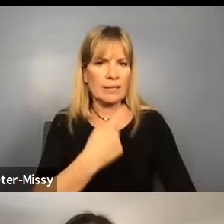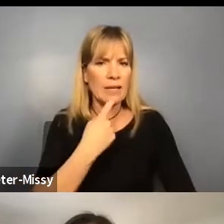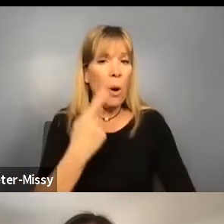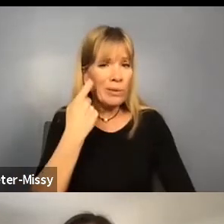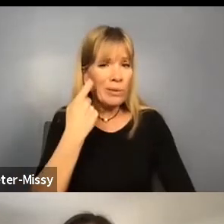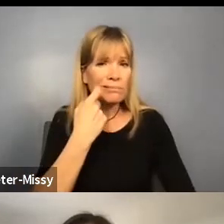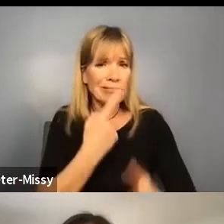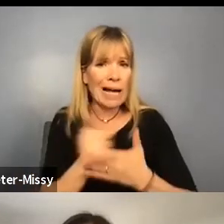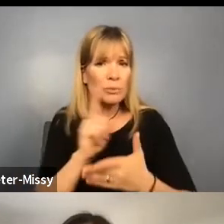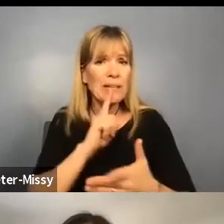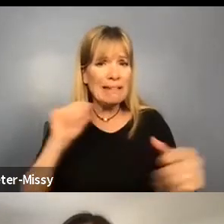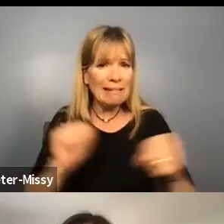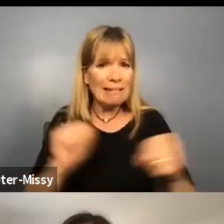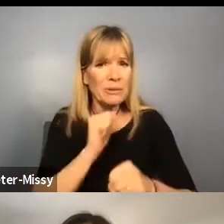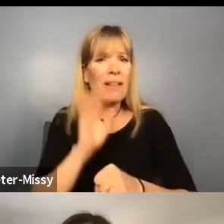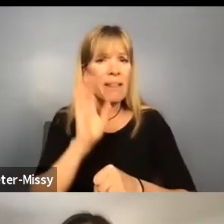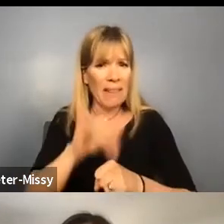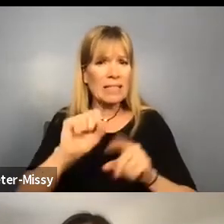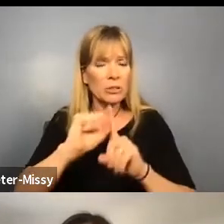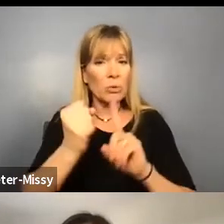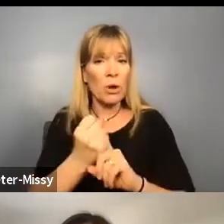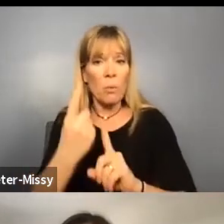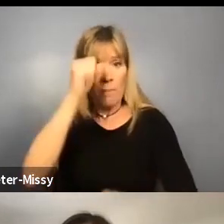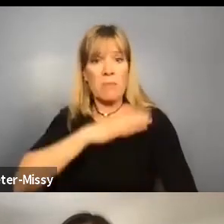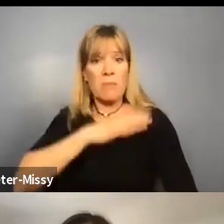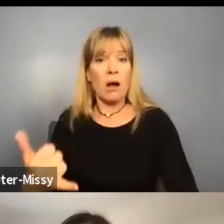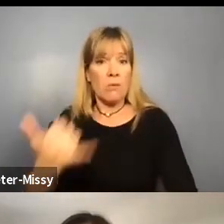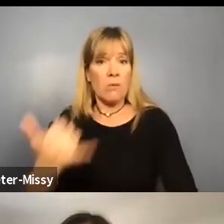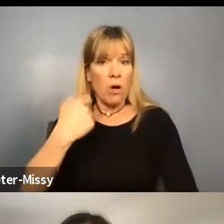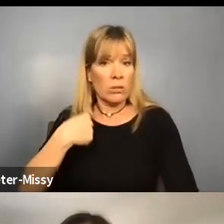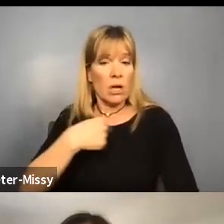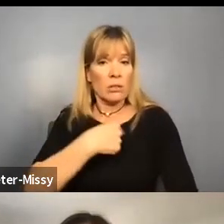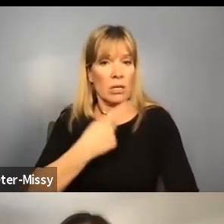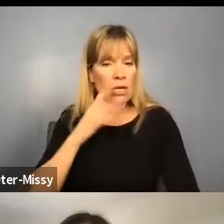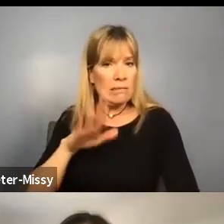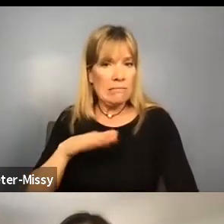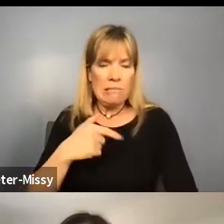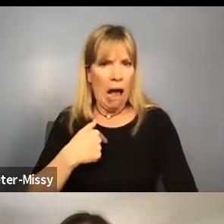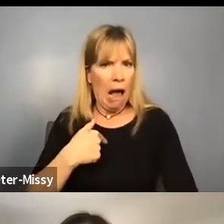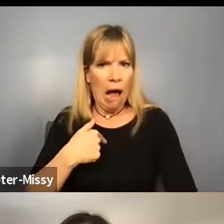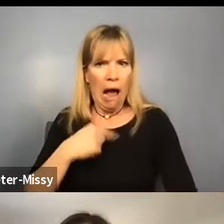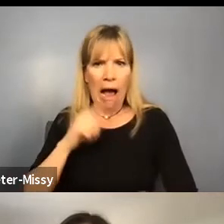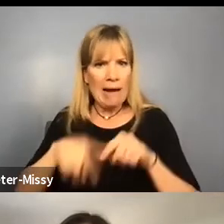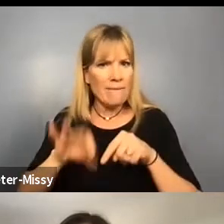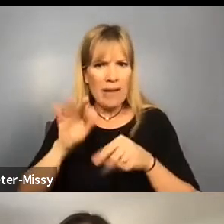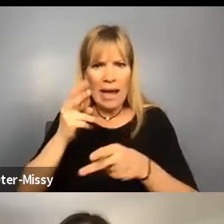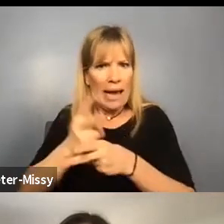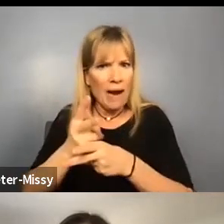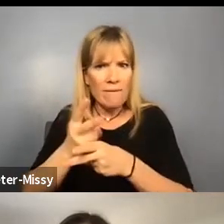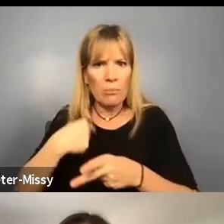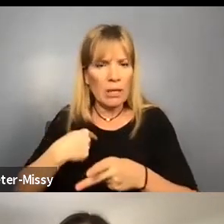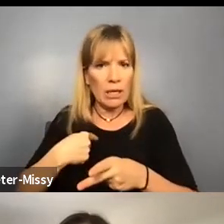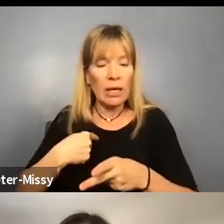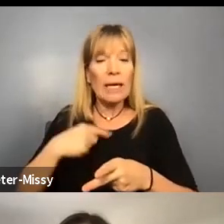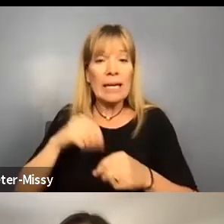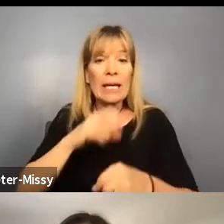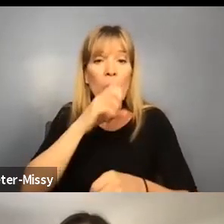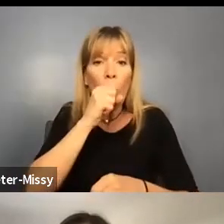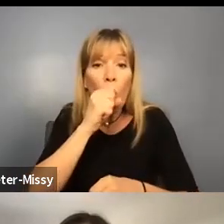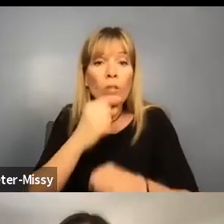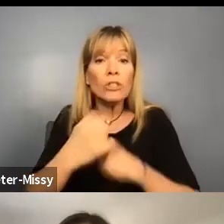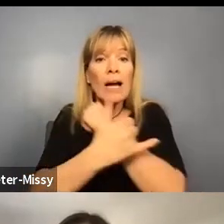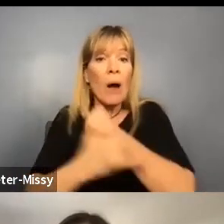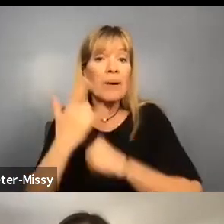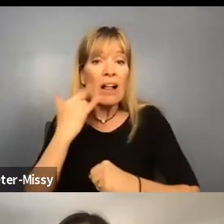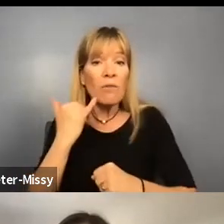uh, last week had a situation where a gentleman contacted us and said, I can't find care in, in Orange County, California, where